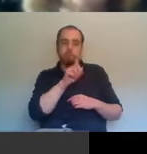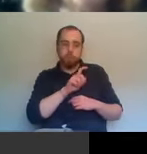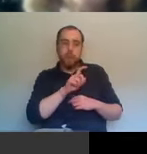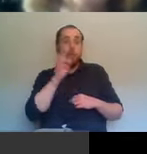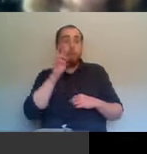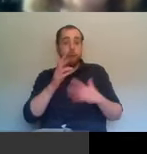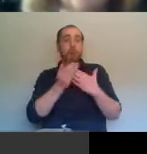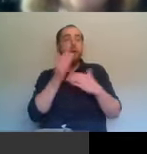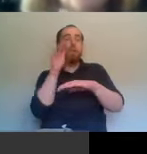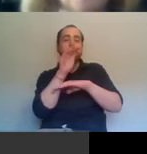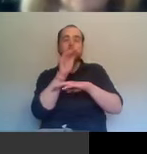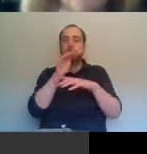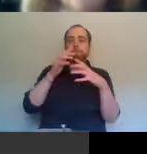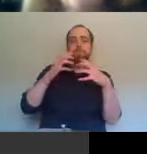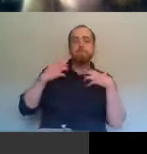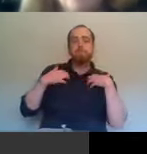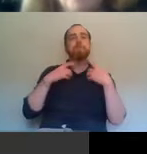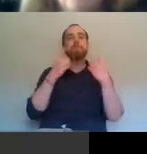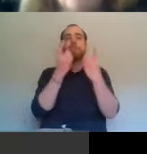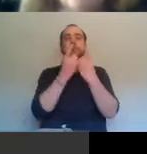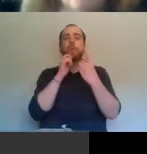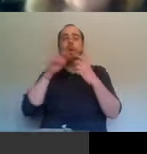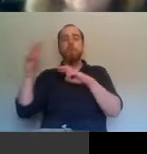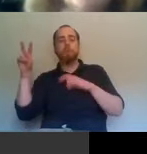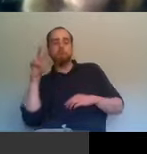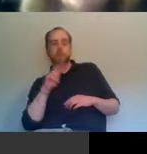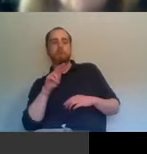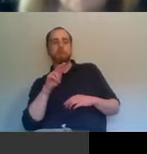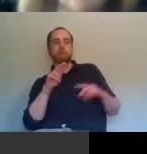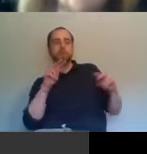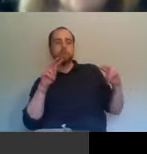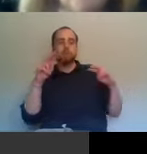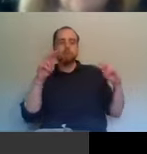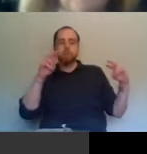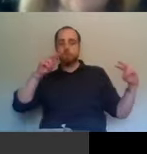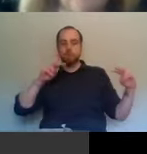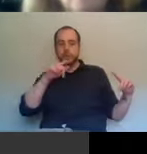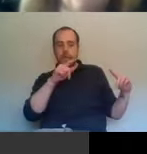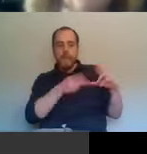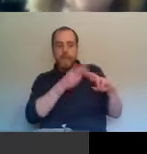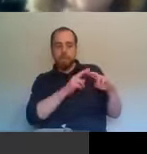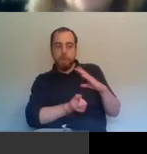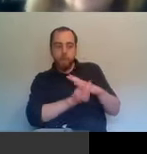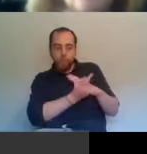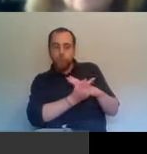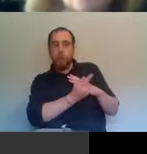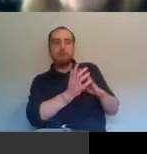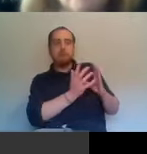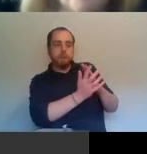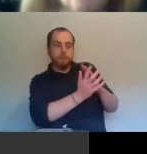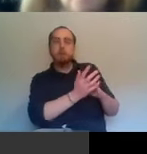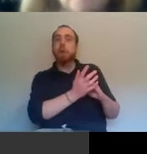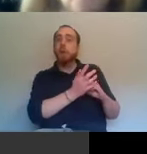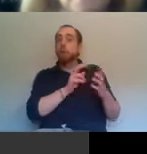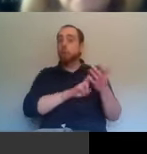it, there's a very close eye, uh, on any destabilizing, uh, of the Northern Ireland relationship.